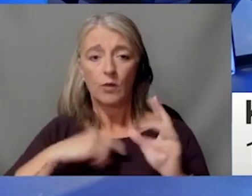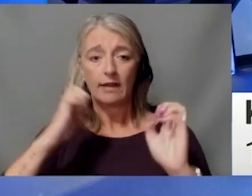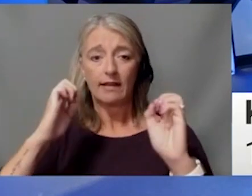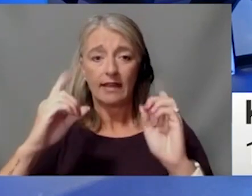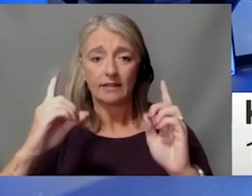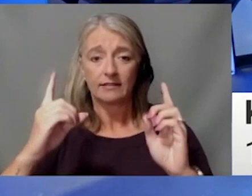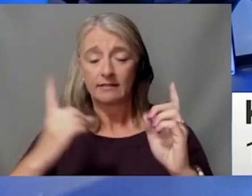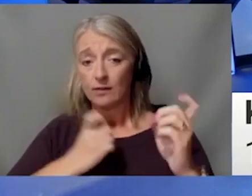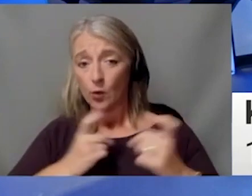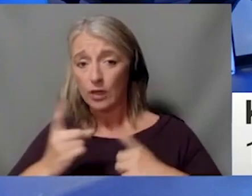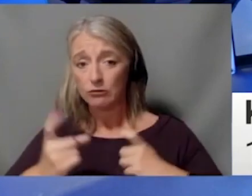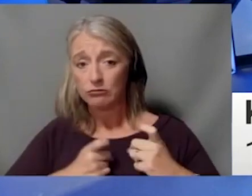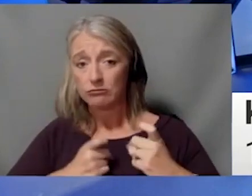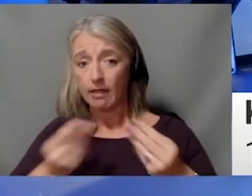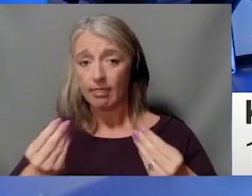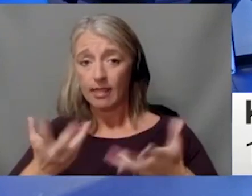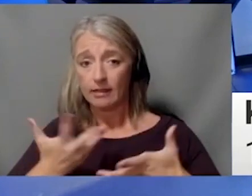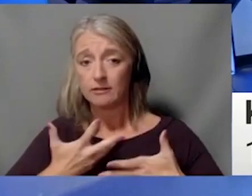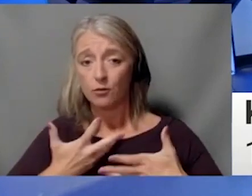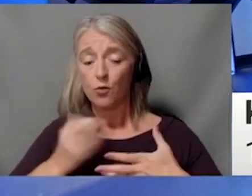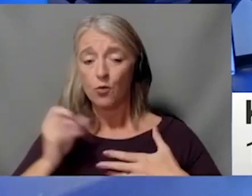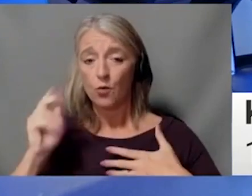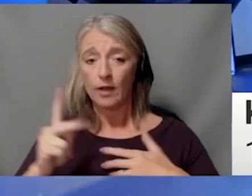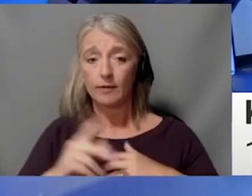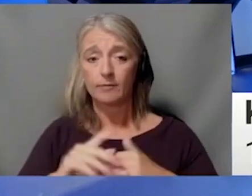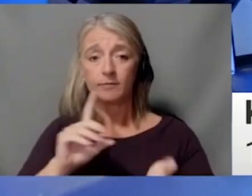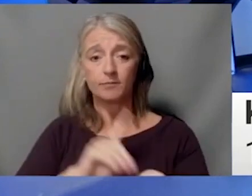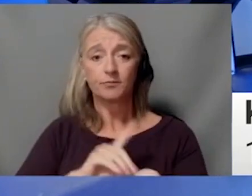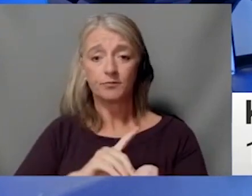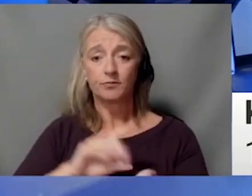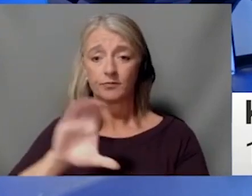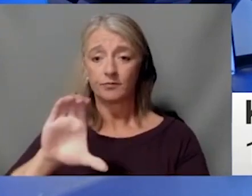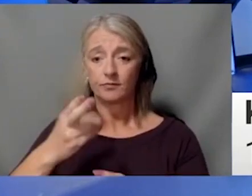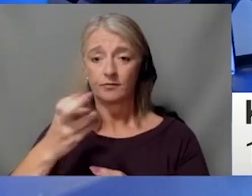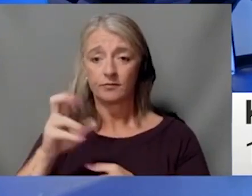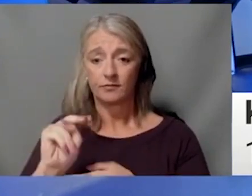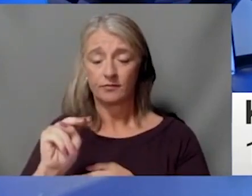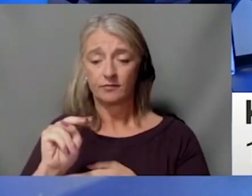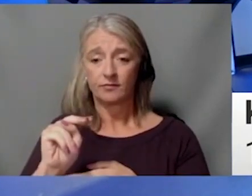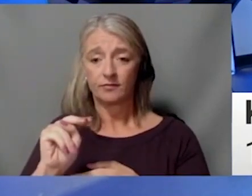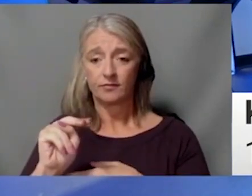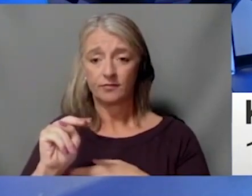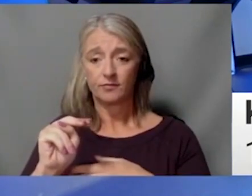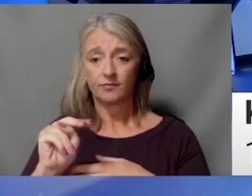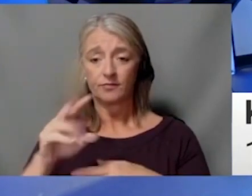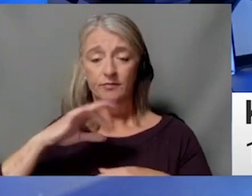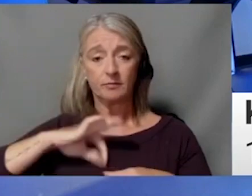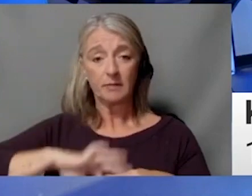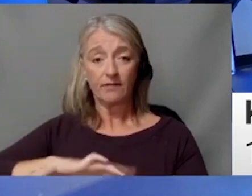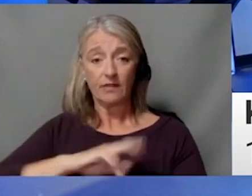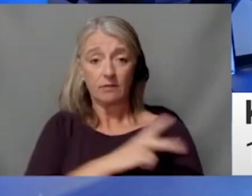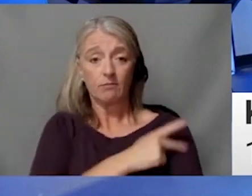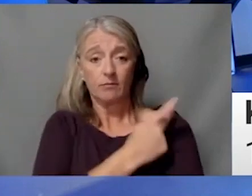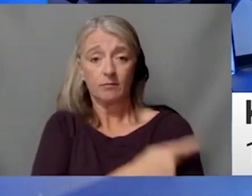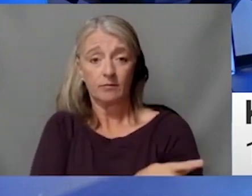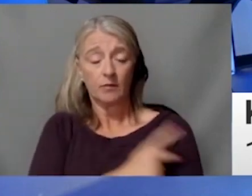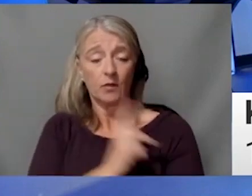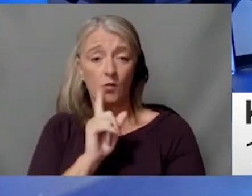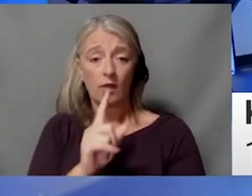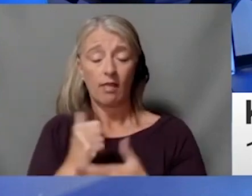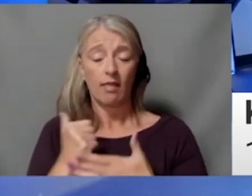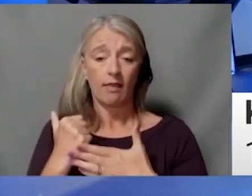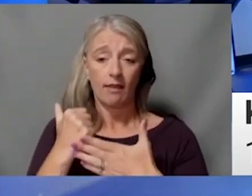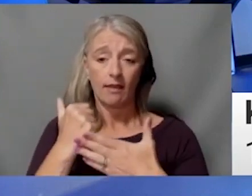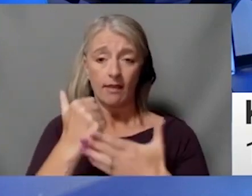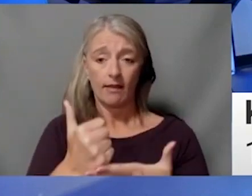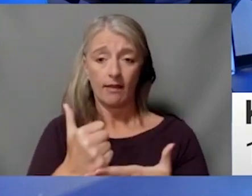any questions about what we're talking about today. Dr. Chen, we know that proton therapy benefits patients and then those patients will in turn help further